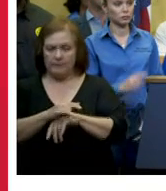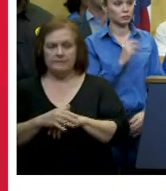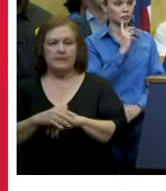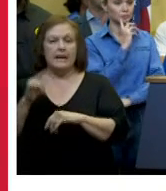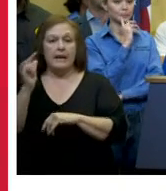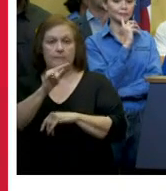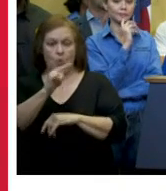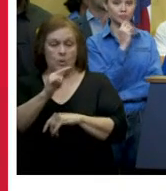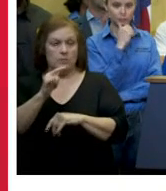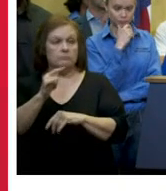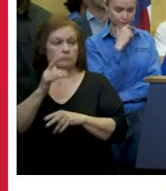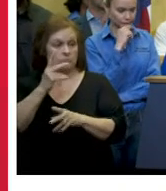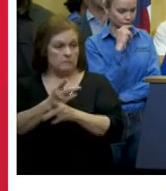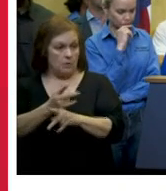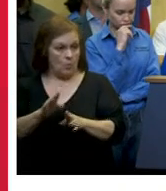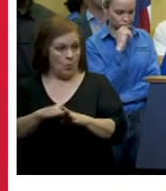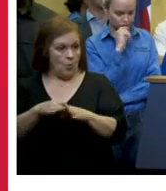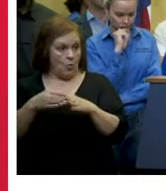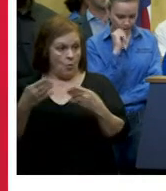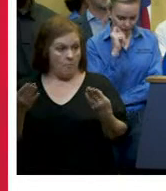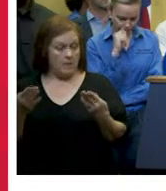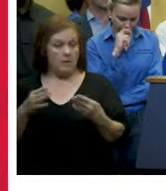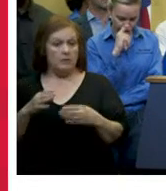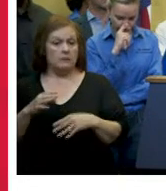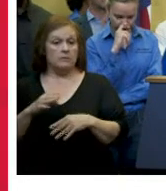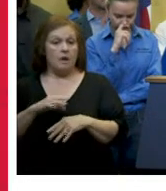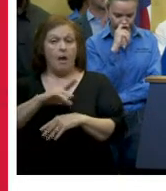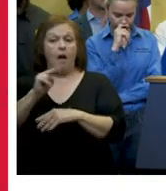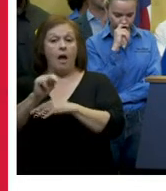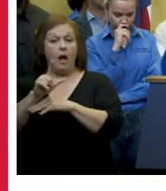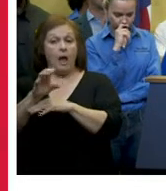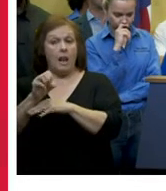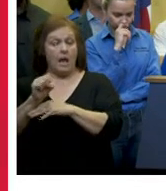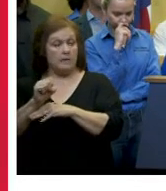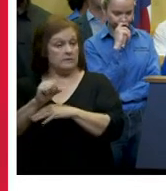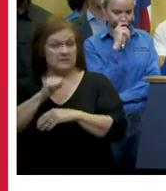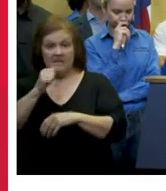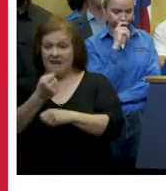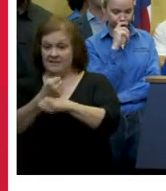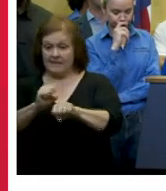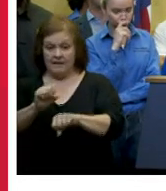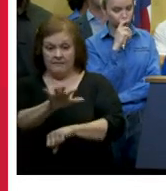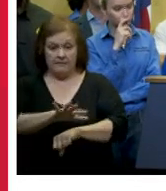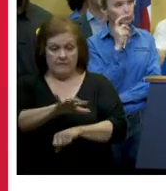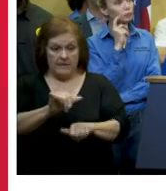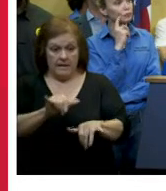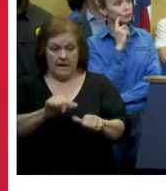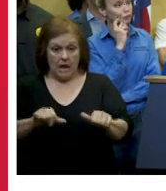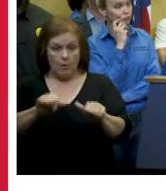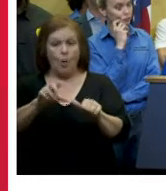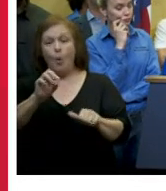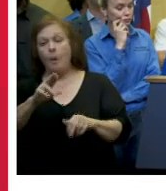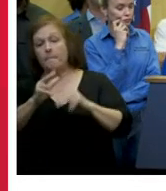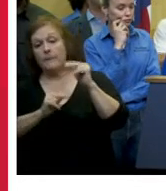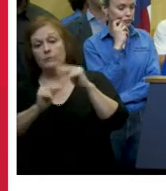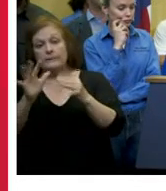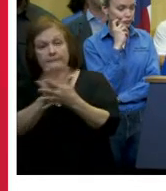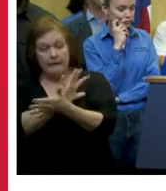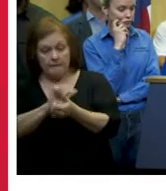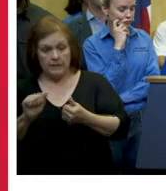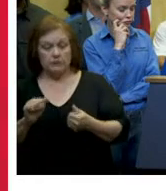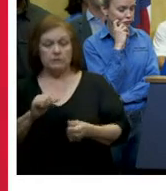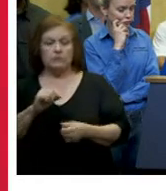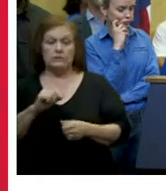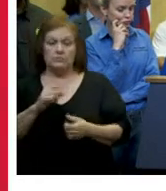will stay open unless weather conditions become unsafe or infrastructure is damaged it is up to the